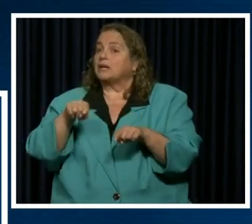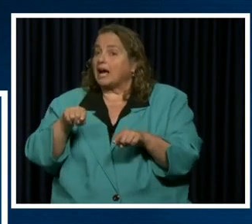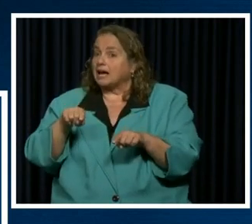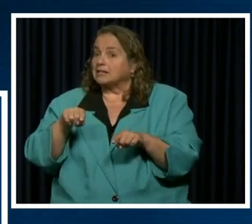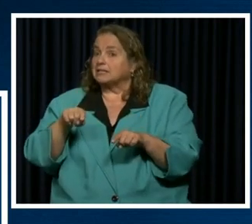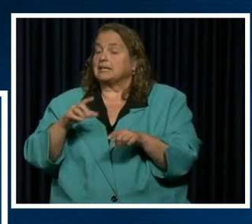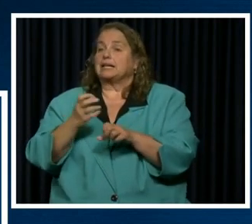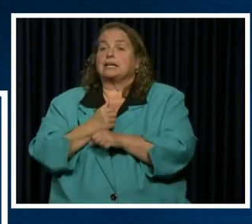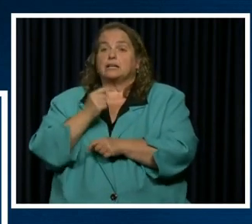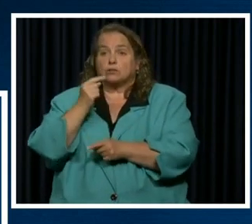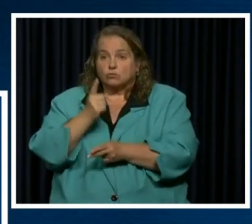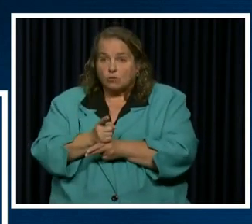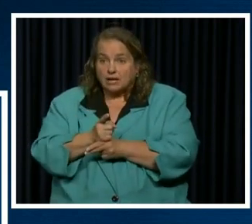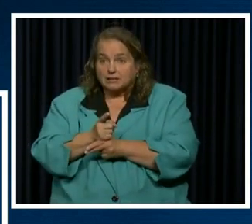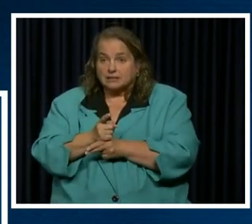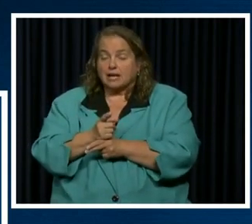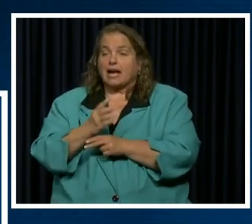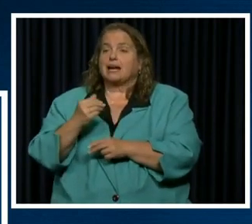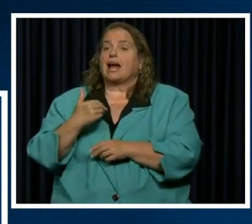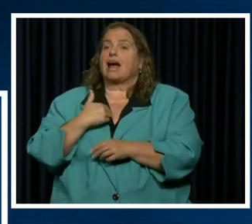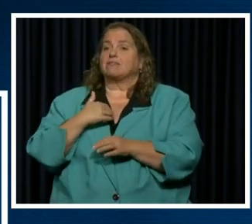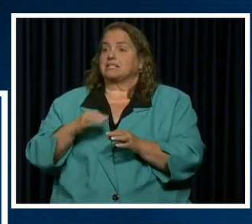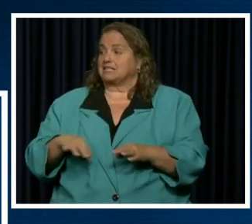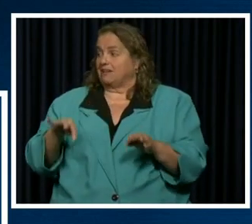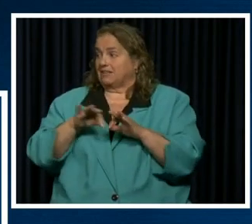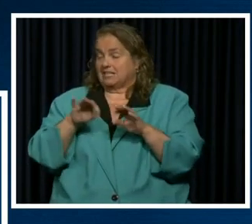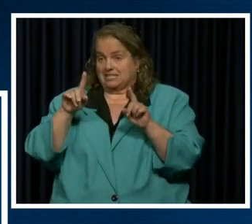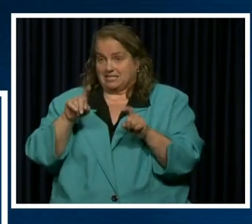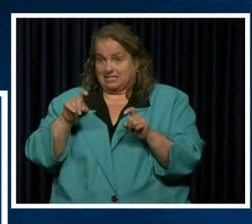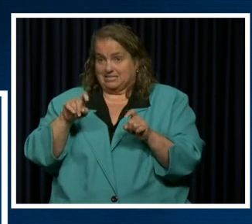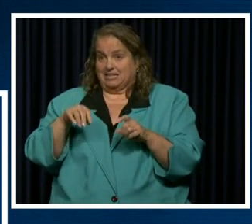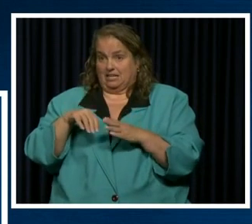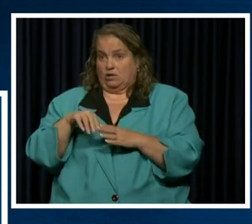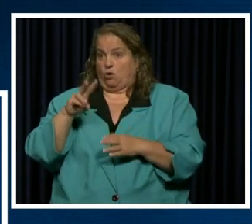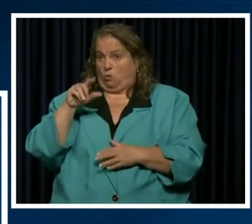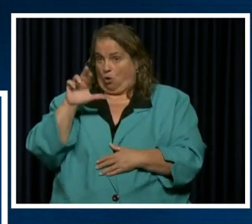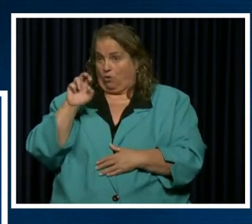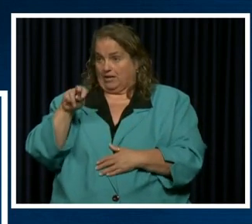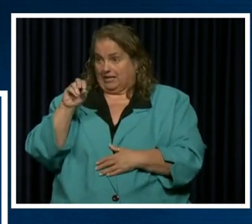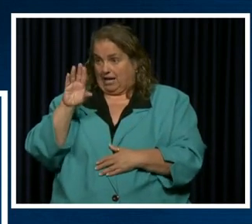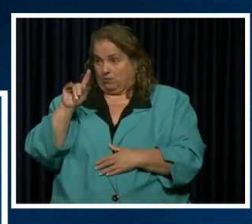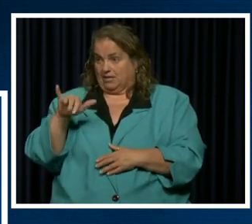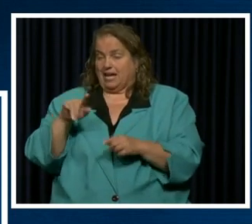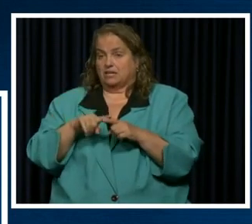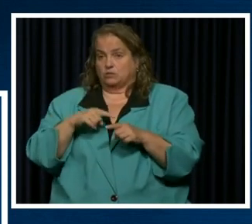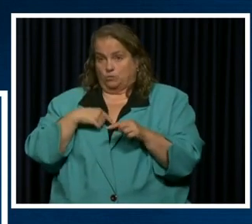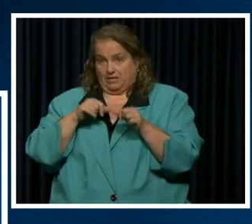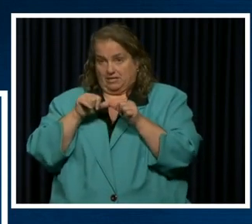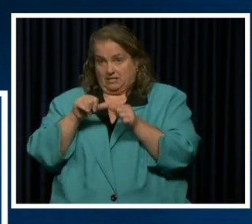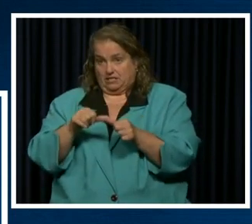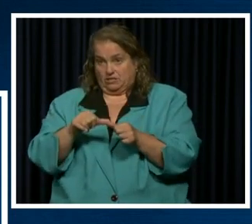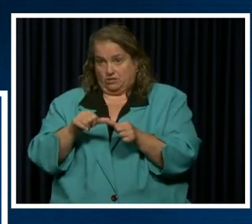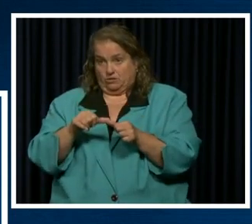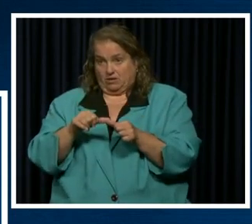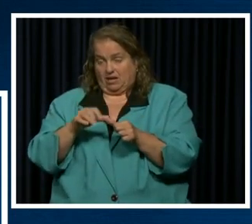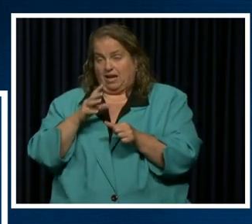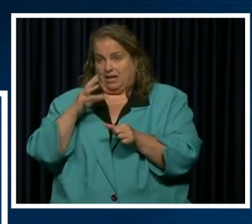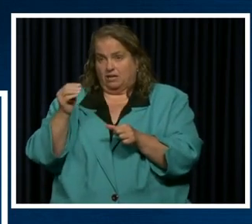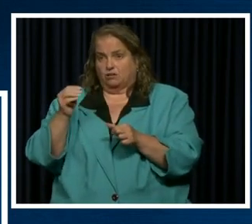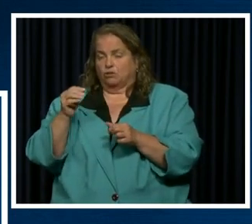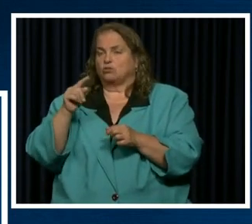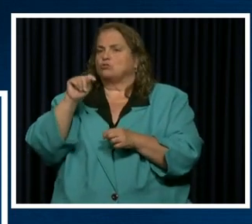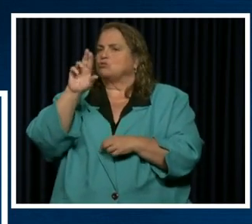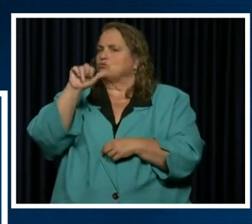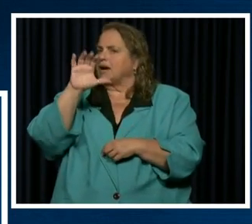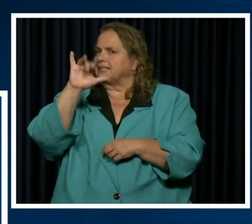get it right. And we're gonna have significant testing in Warren County as we continue and tracing.